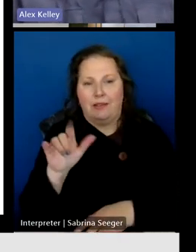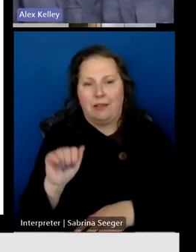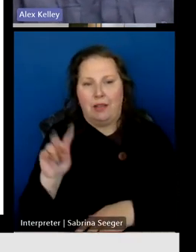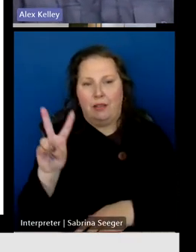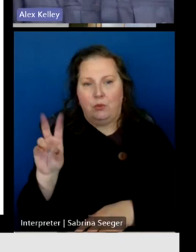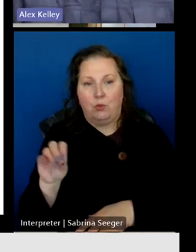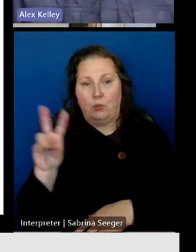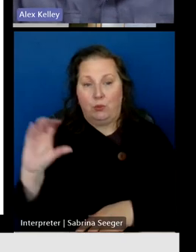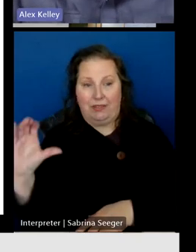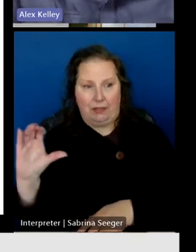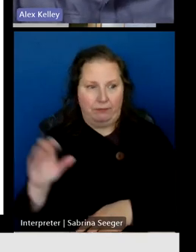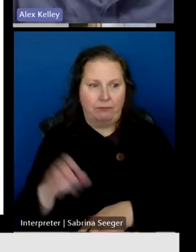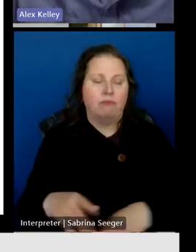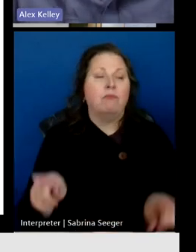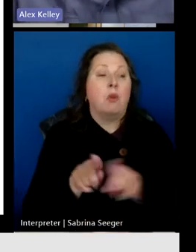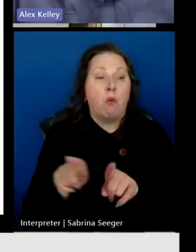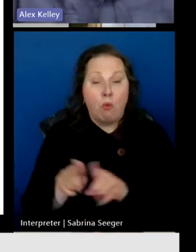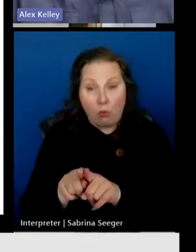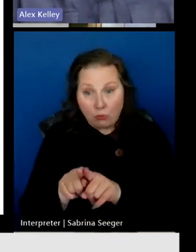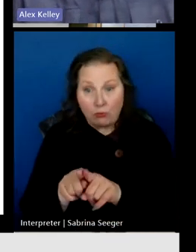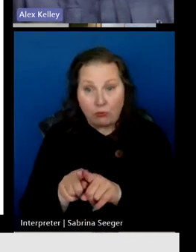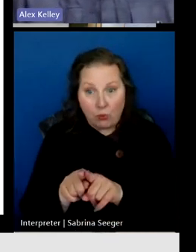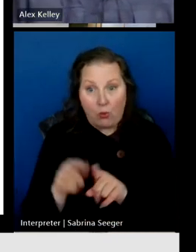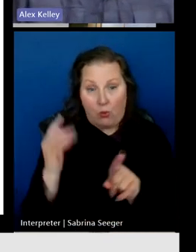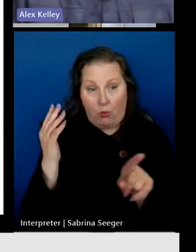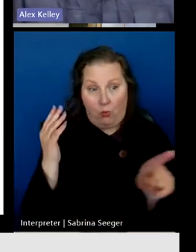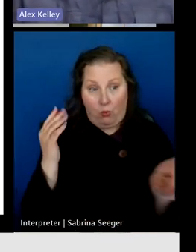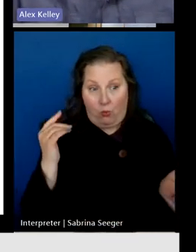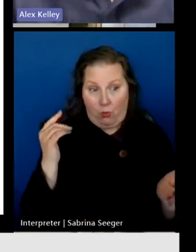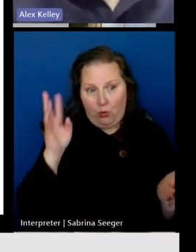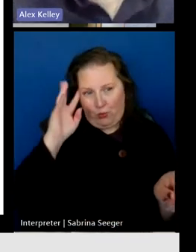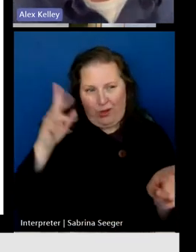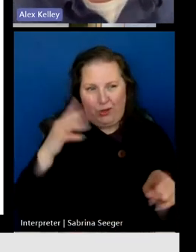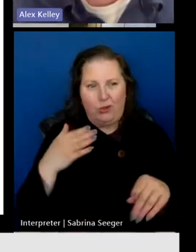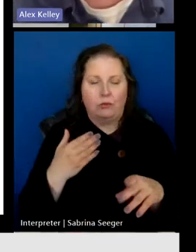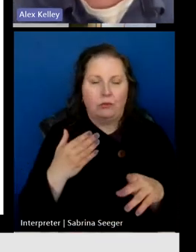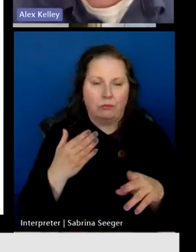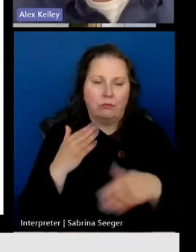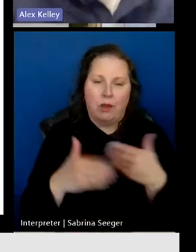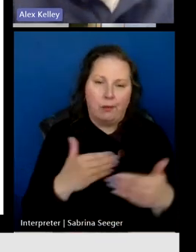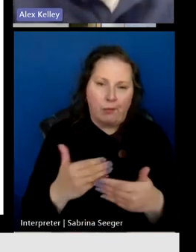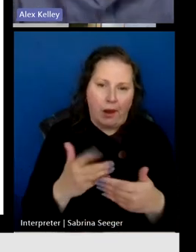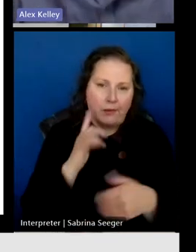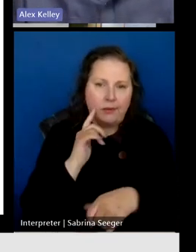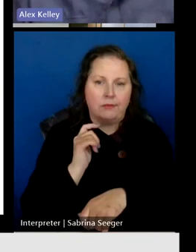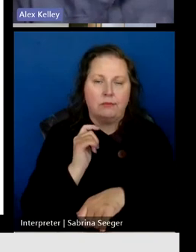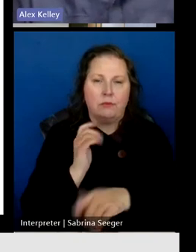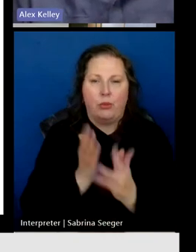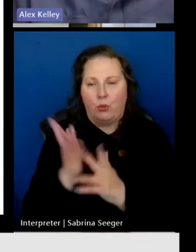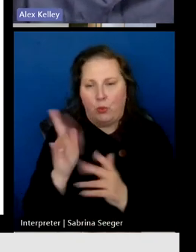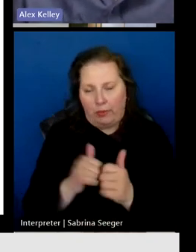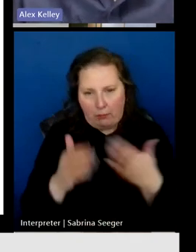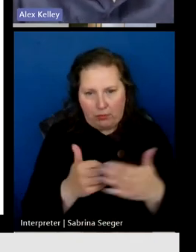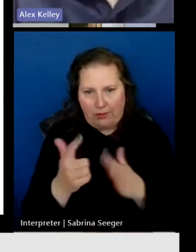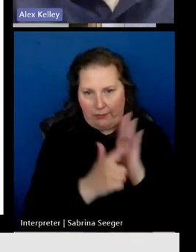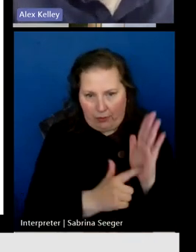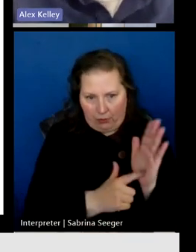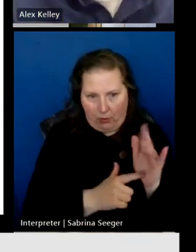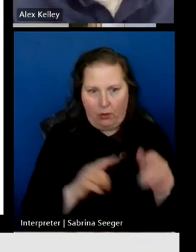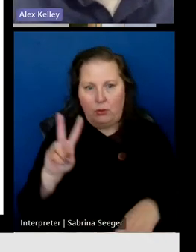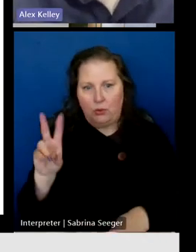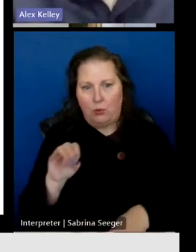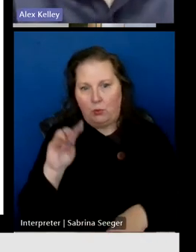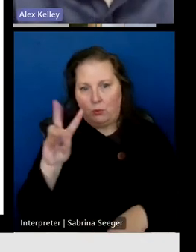And it is also created using a process that's established by statute, and that can be found in 202D.